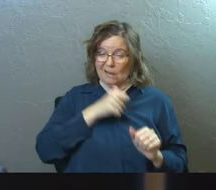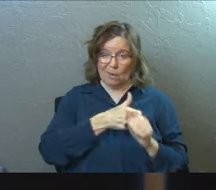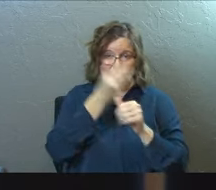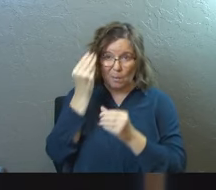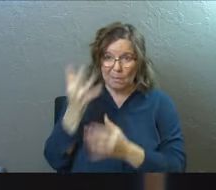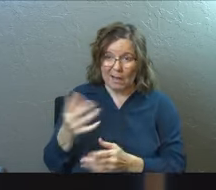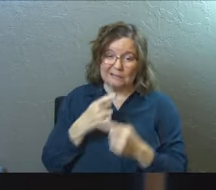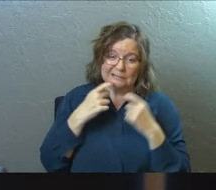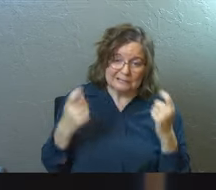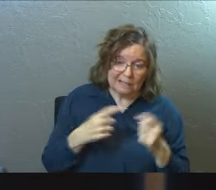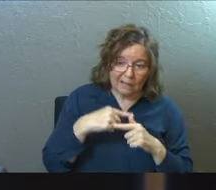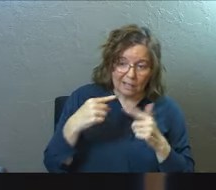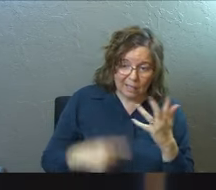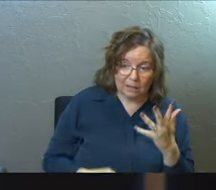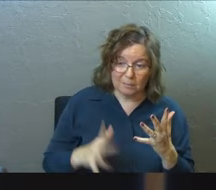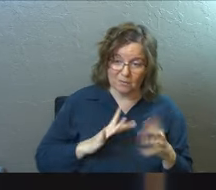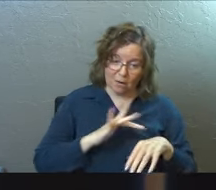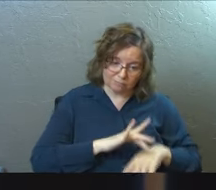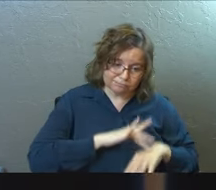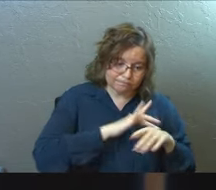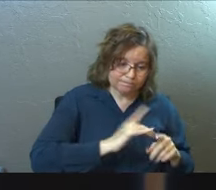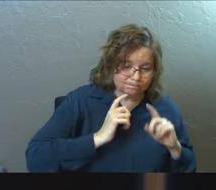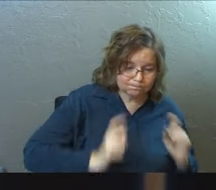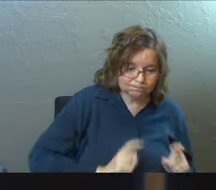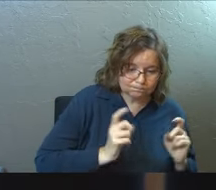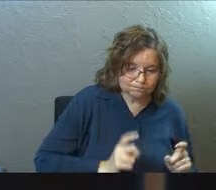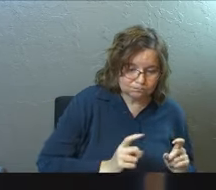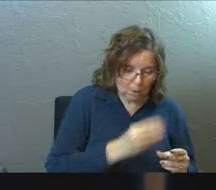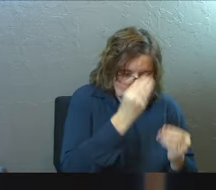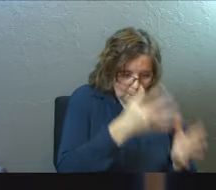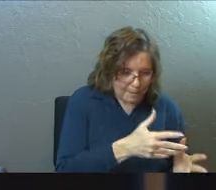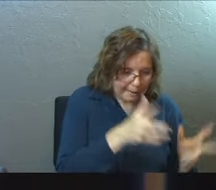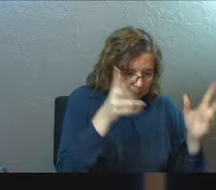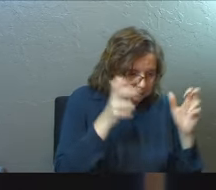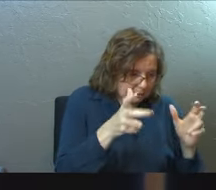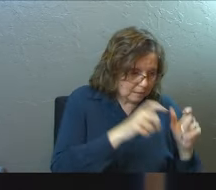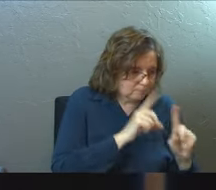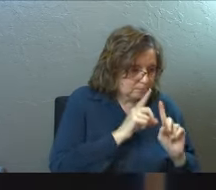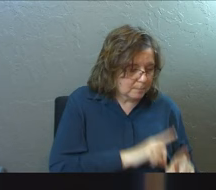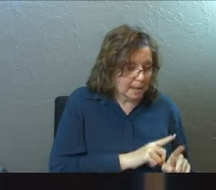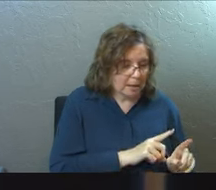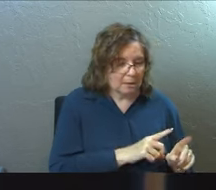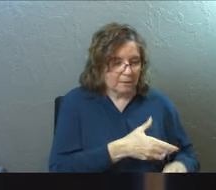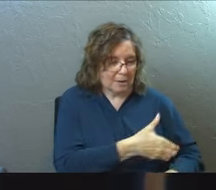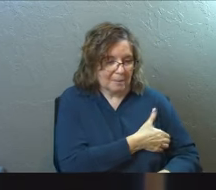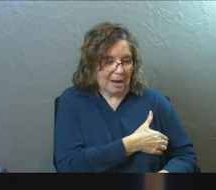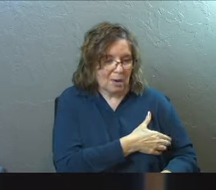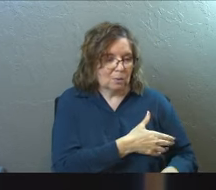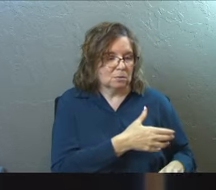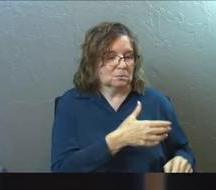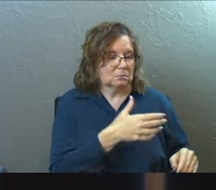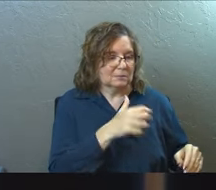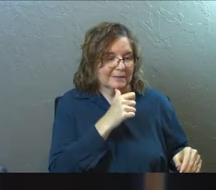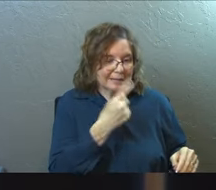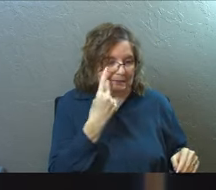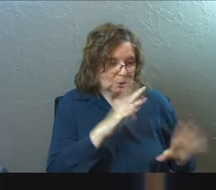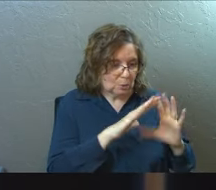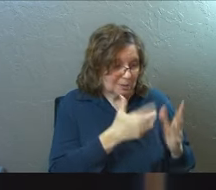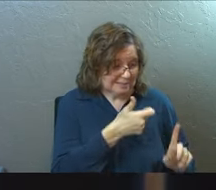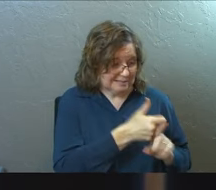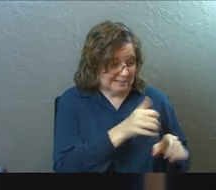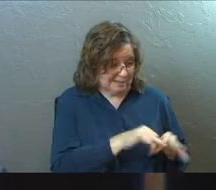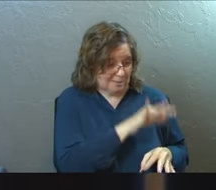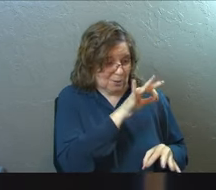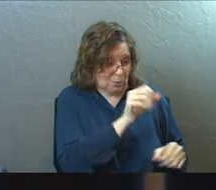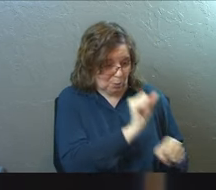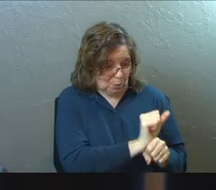sins, you used to live in sin just like the rest of the world, obeying the devil, the commander of the powers of the unseen world, he is the spirit